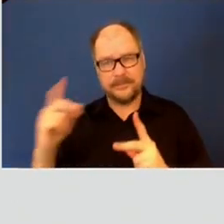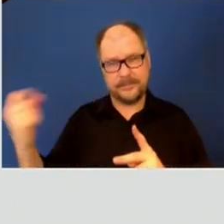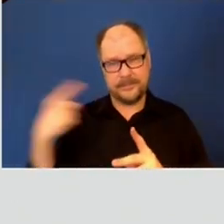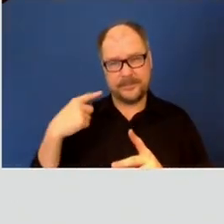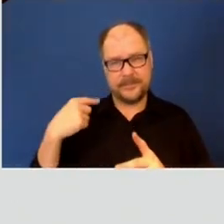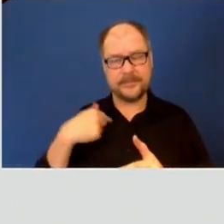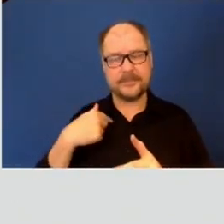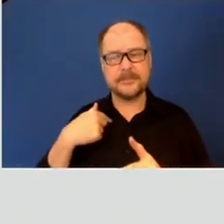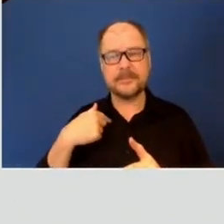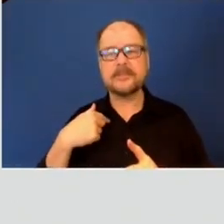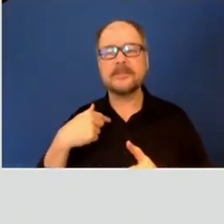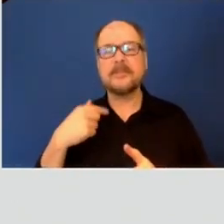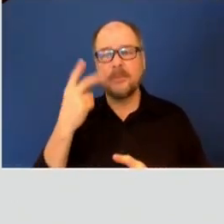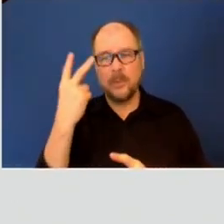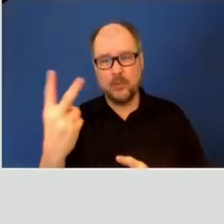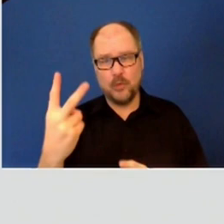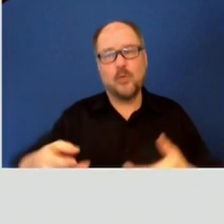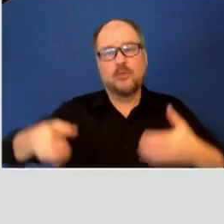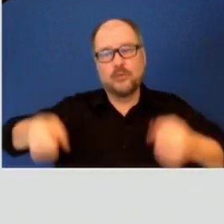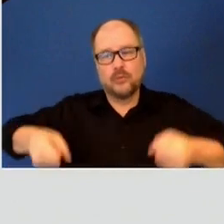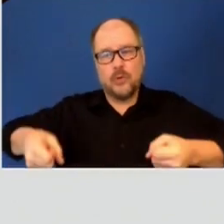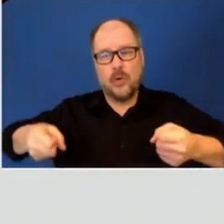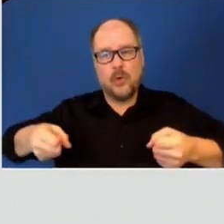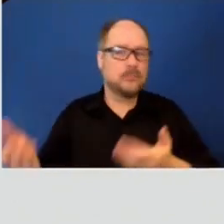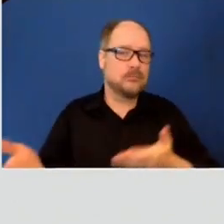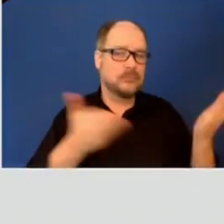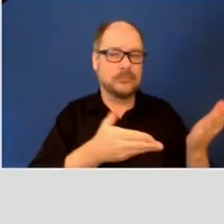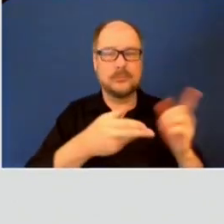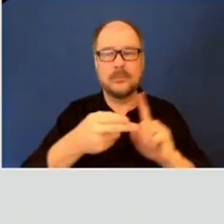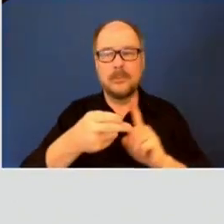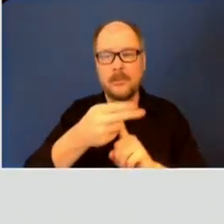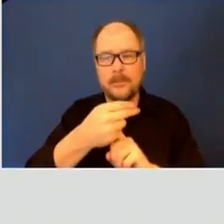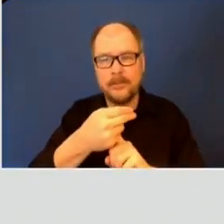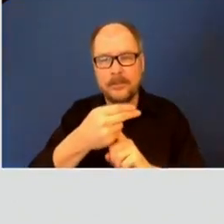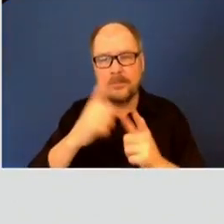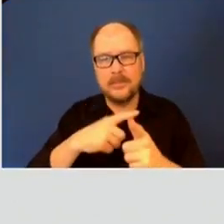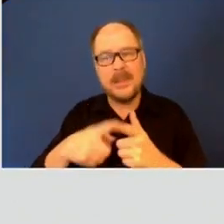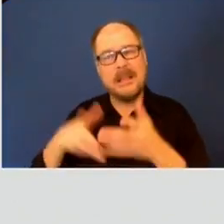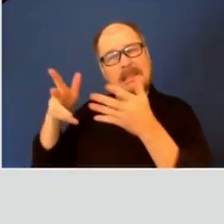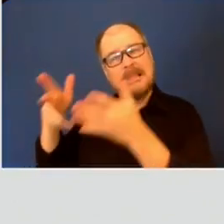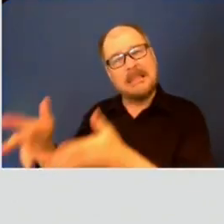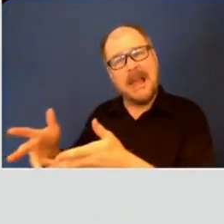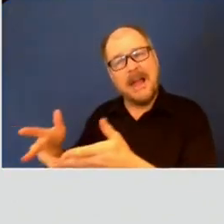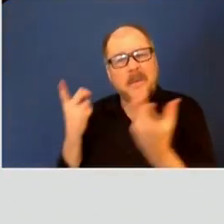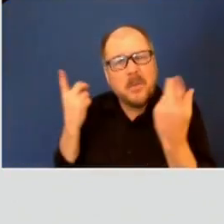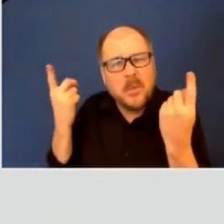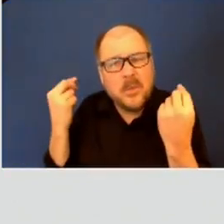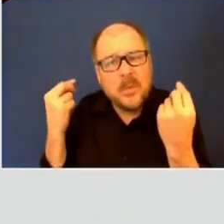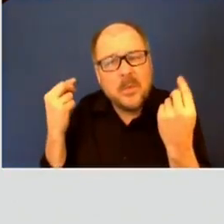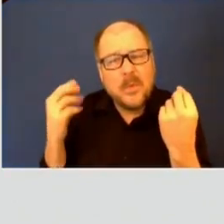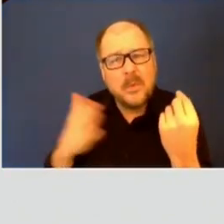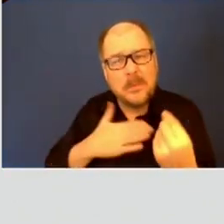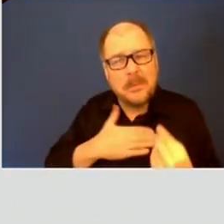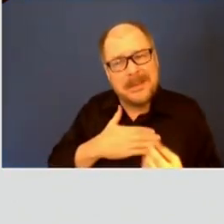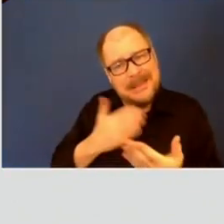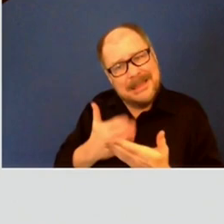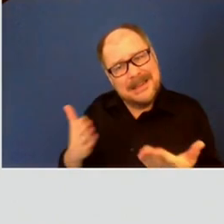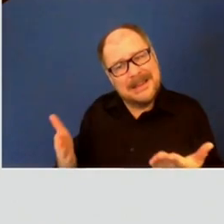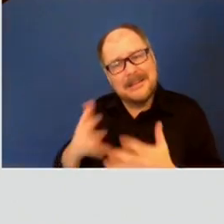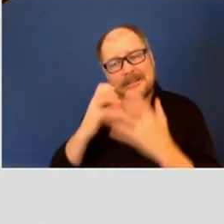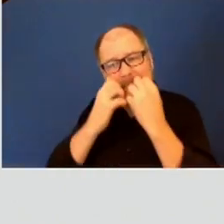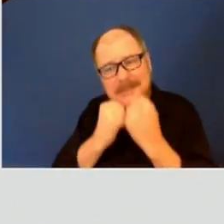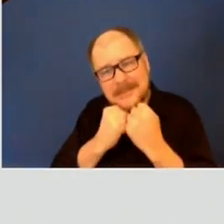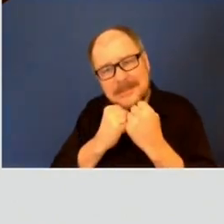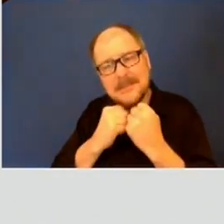to take two totes to the hotels, and they're wondering, you know, what happens to their belongings that are still left behind? Is there still an effort